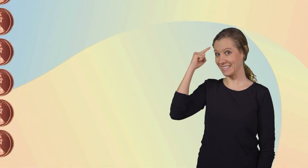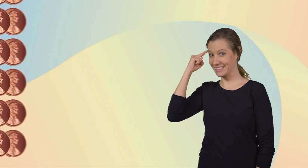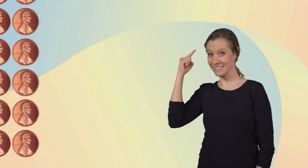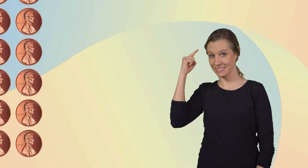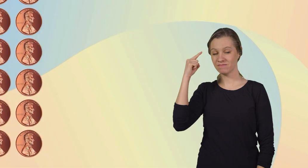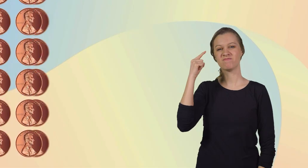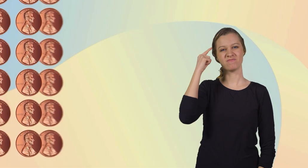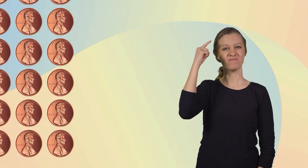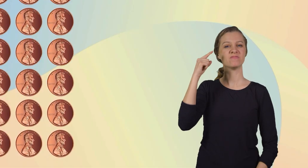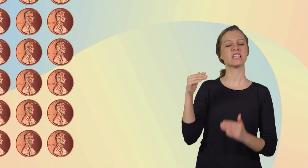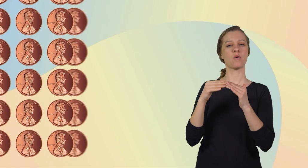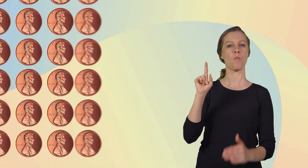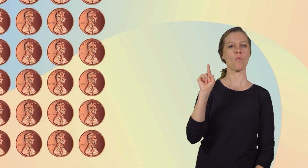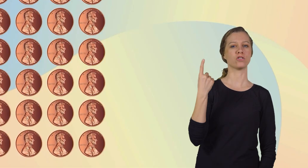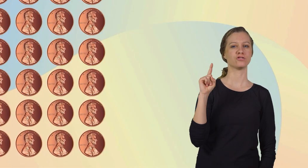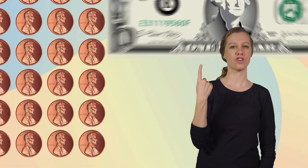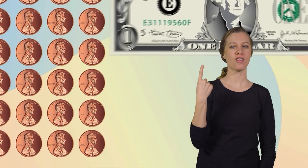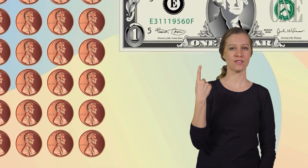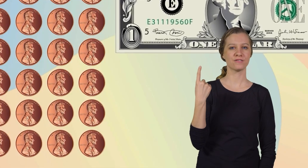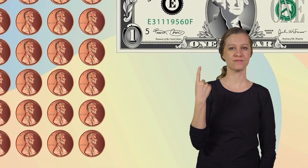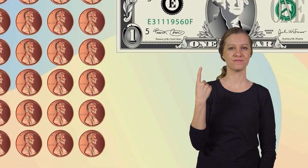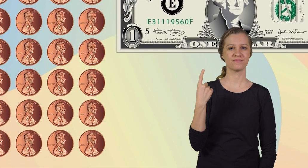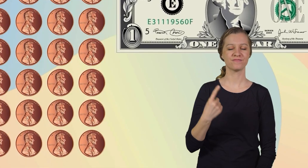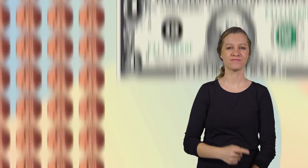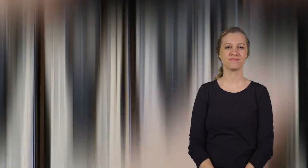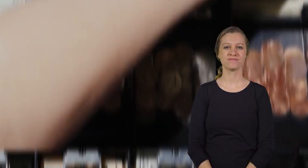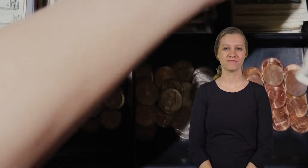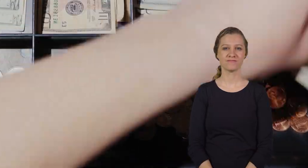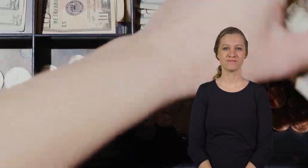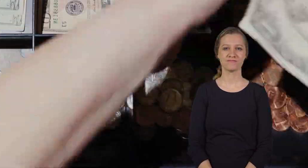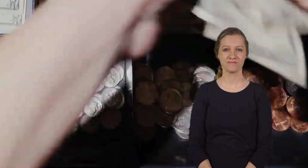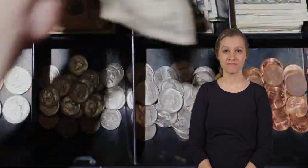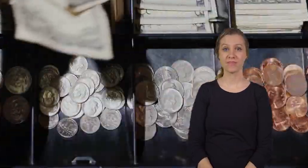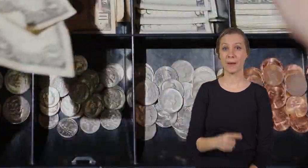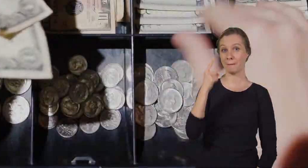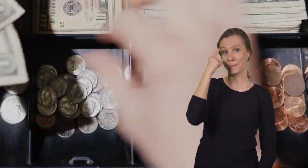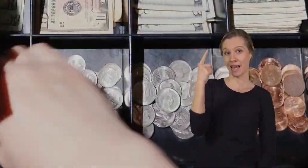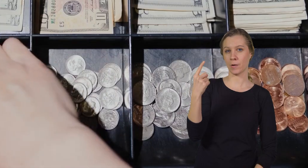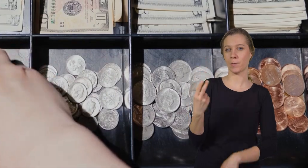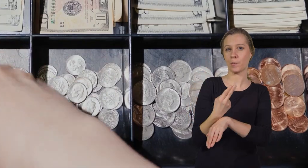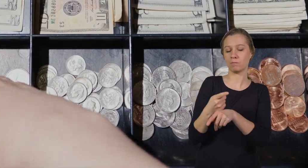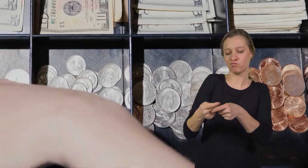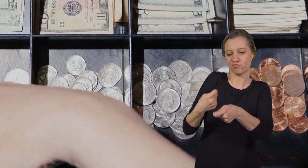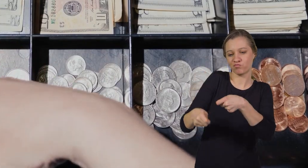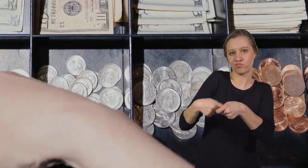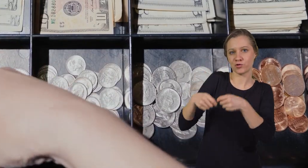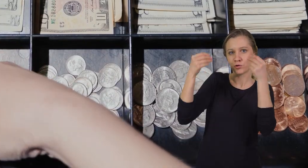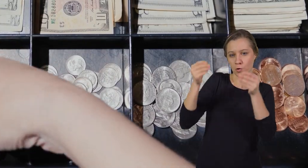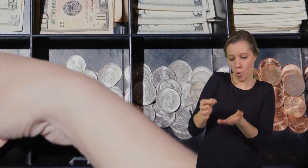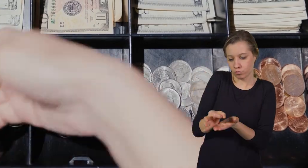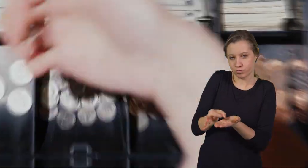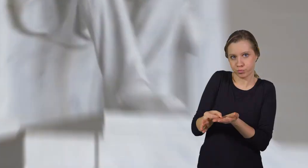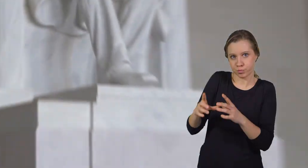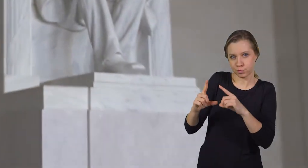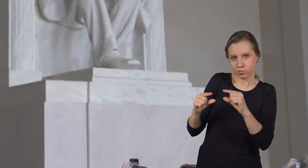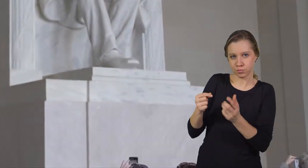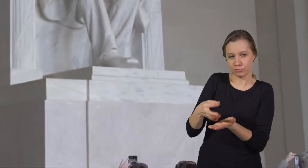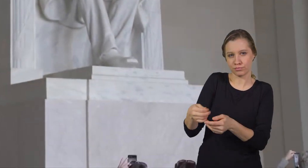pennies, or cents, equals one dollar. Pennies are usually used to make change at a store.